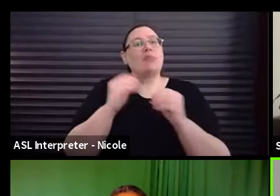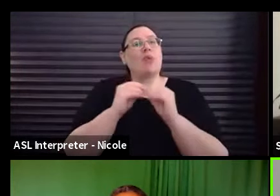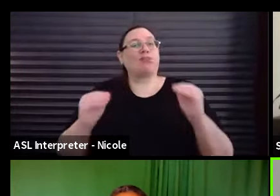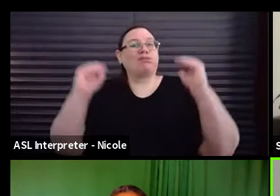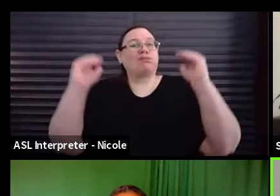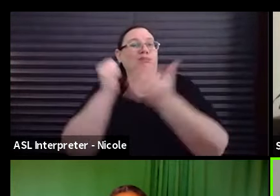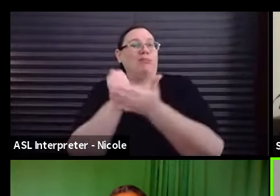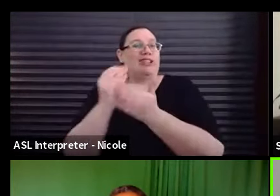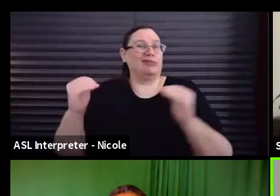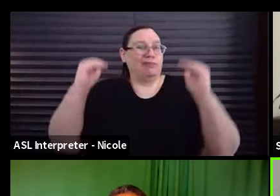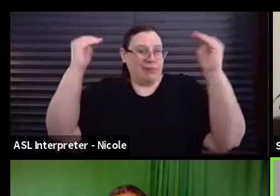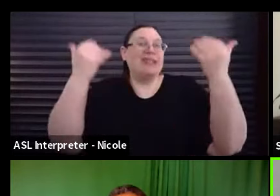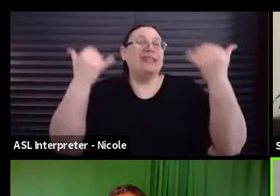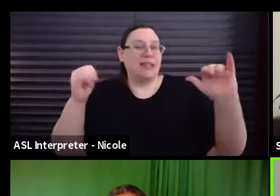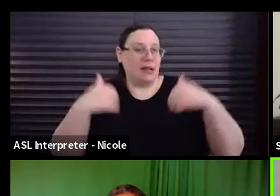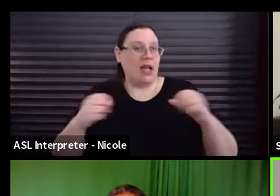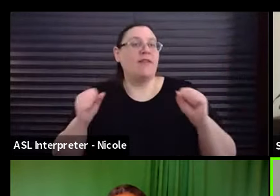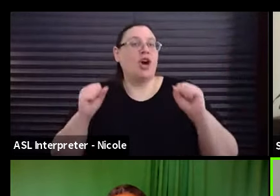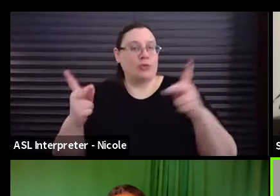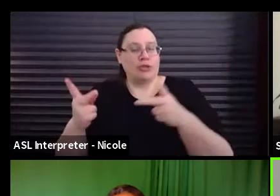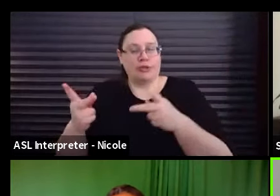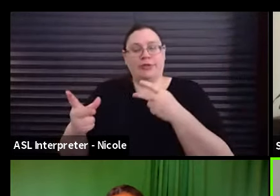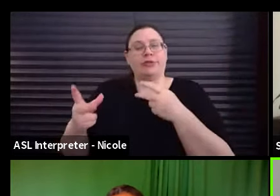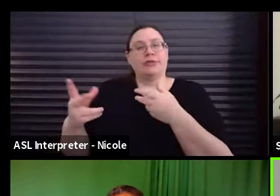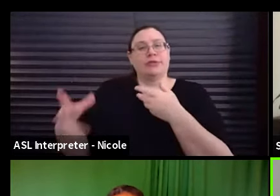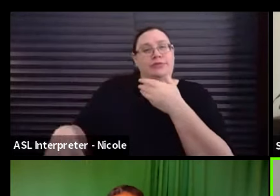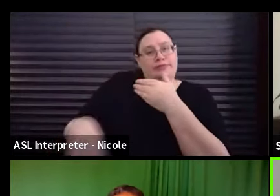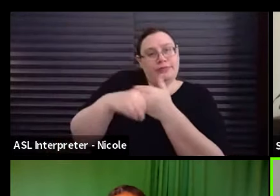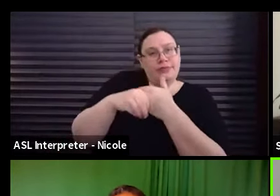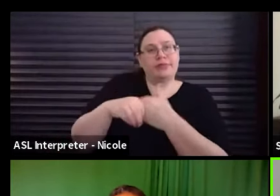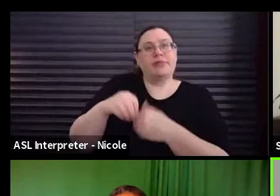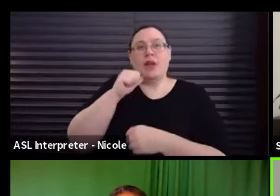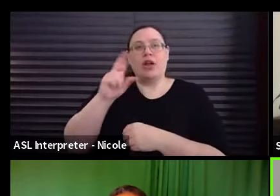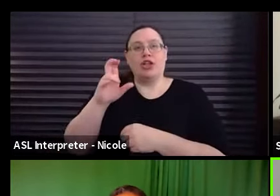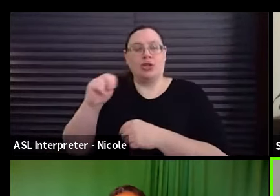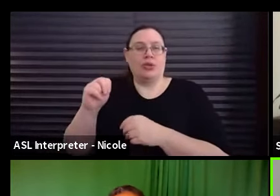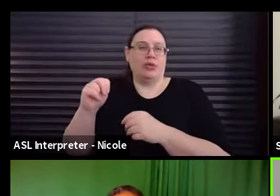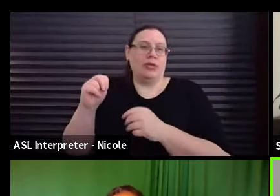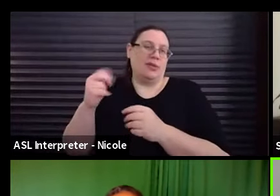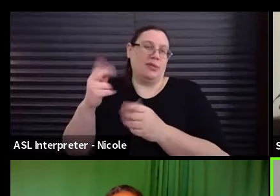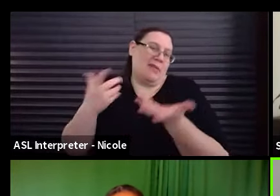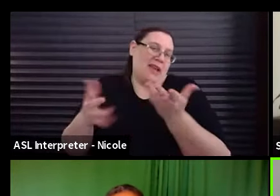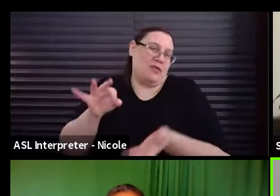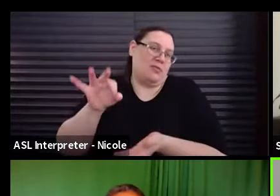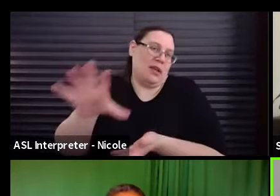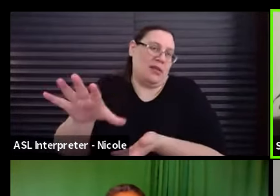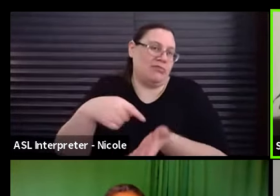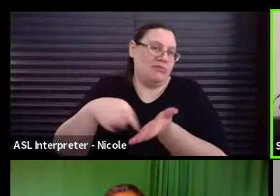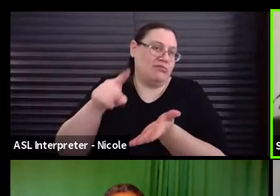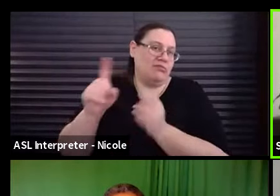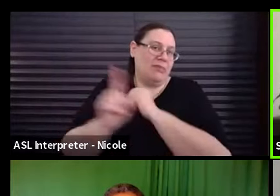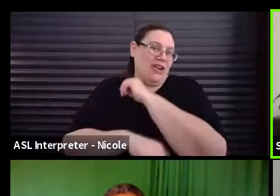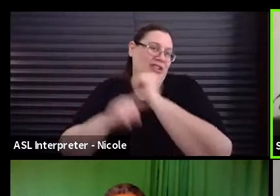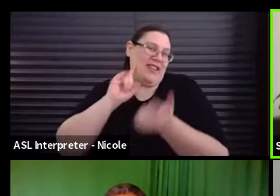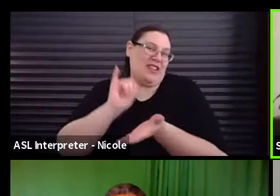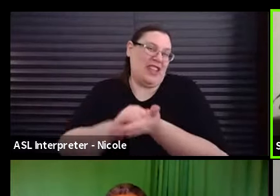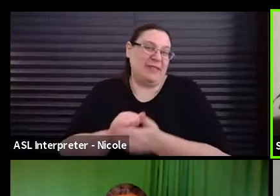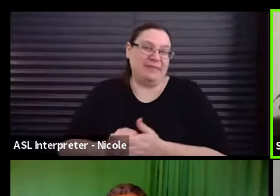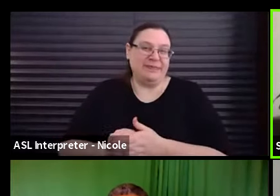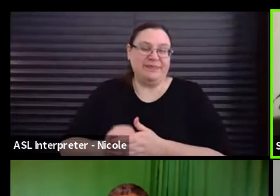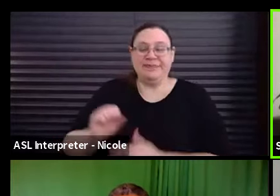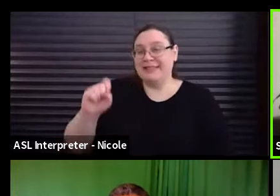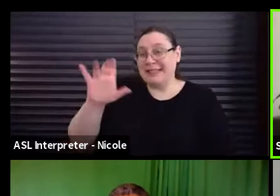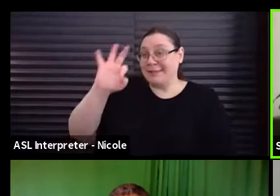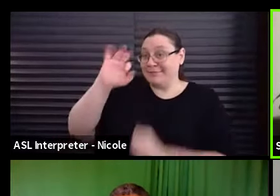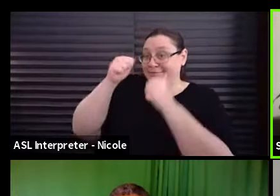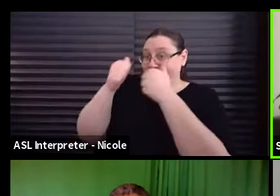agreements, there's still an opportunity to include non-union performers. just could be a penalty associated with that. Thank you. Evan,